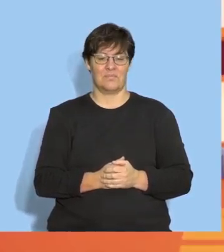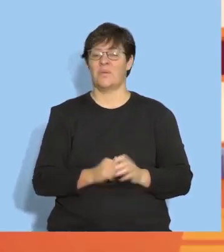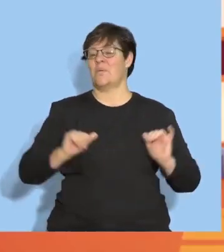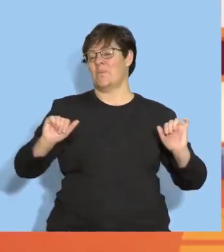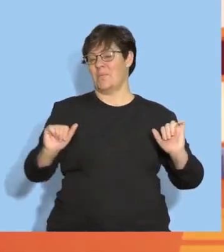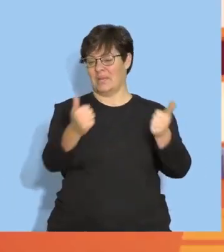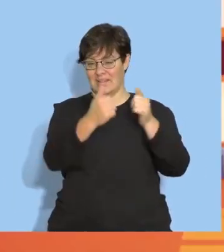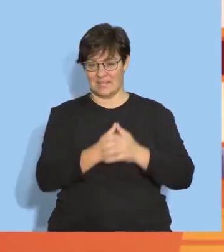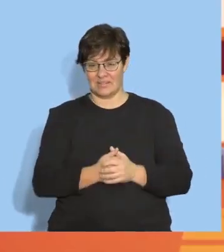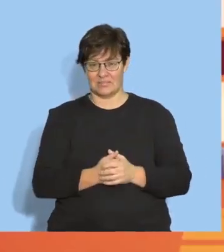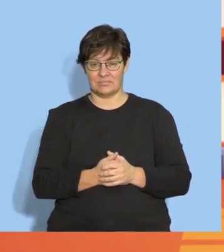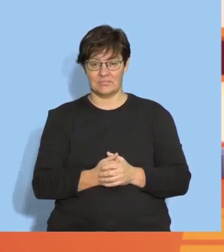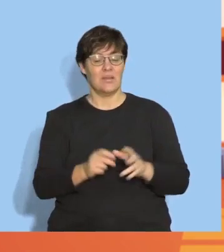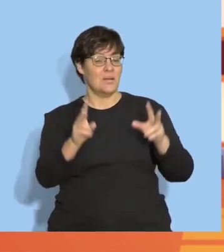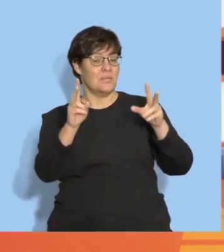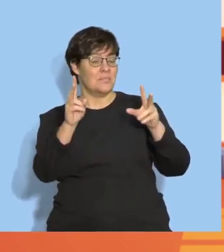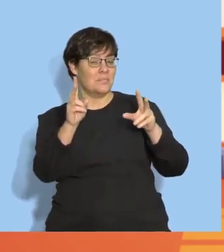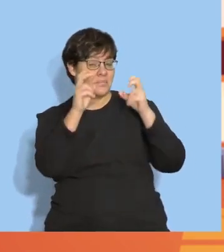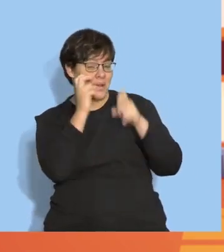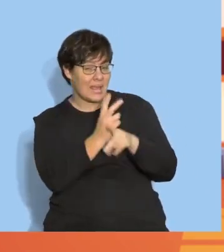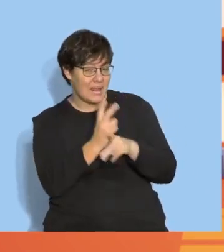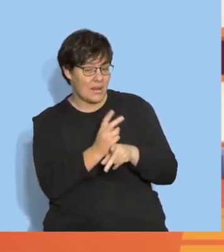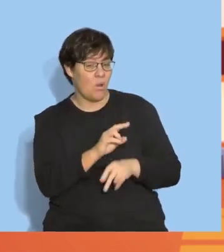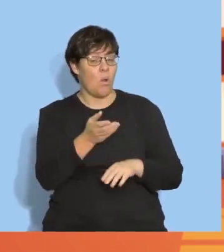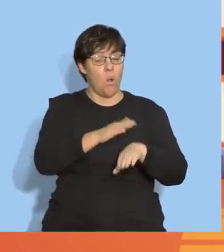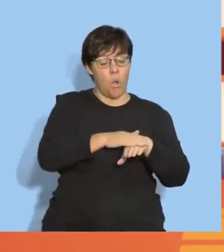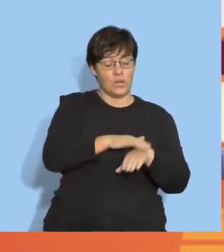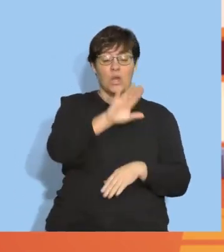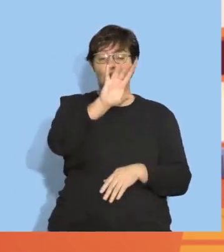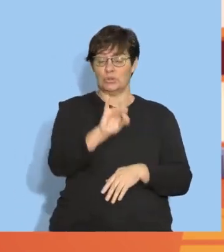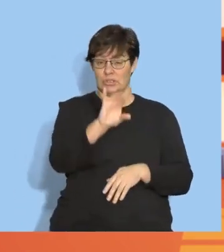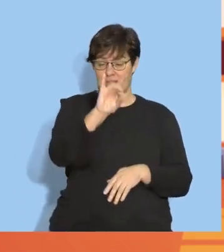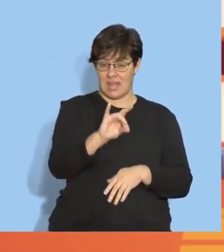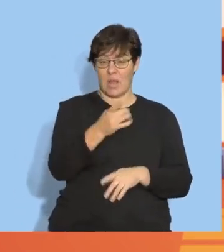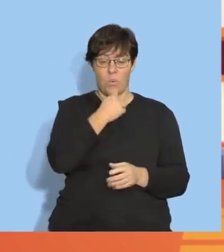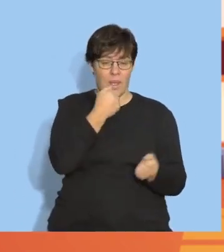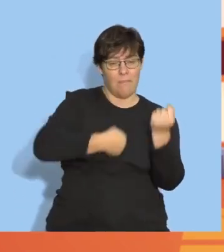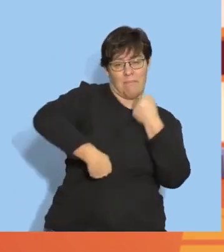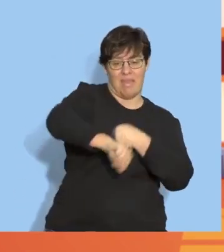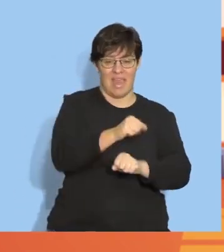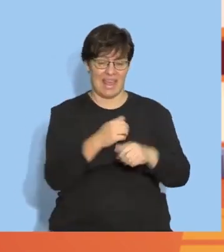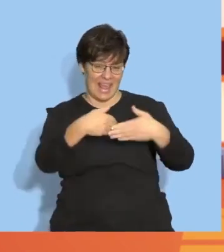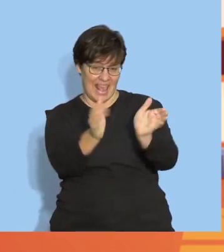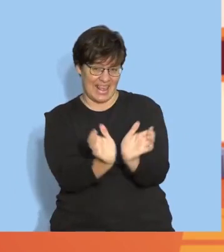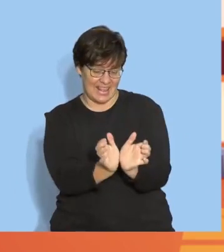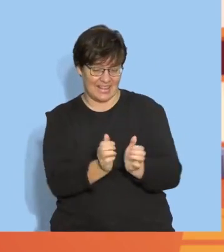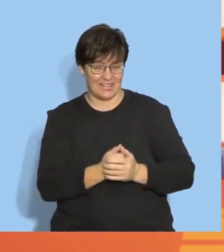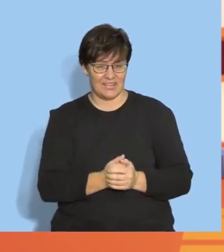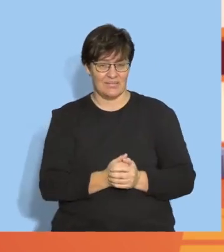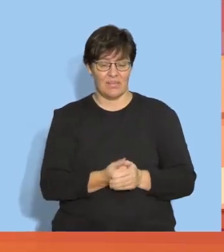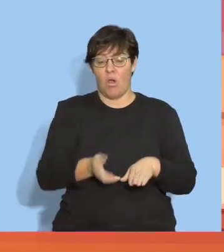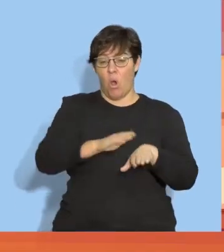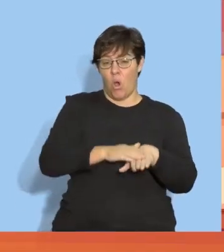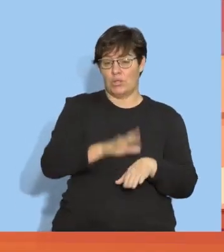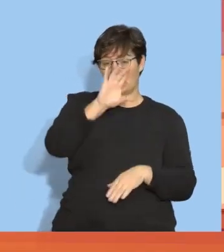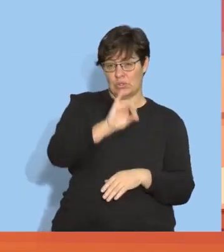Very good! Listen again. On Tuesday, we bake a cake. Let's say that now.